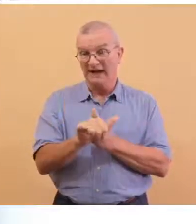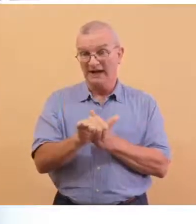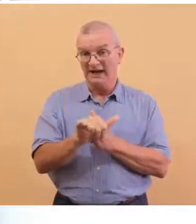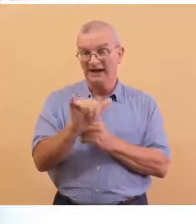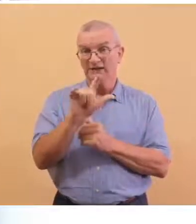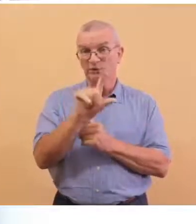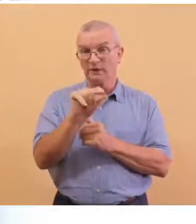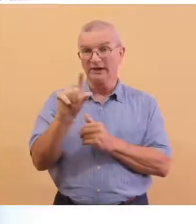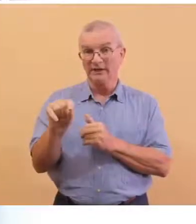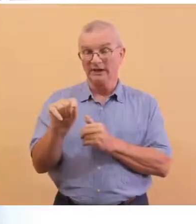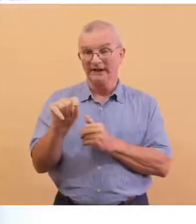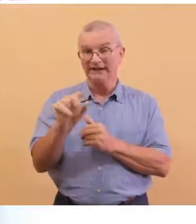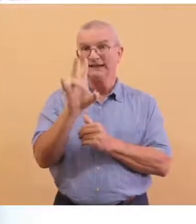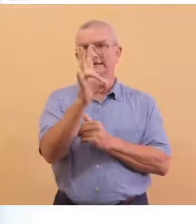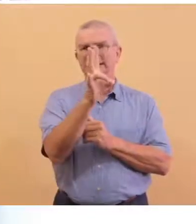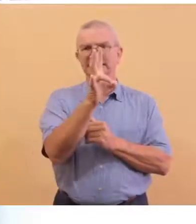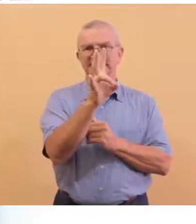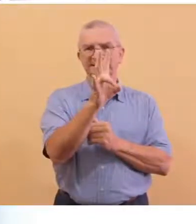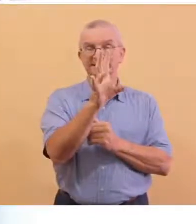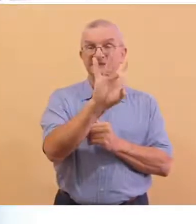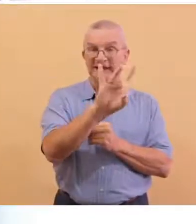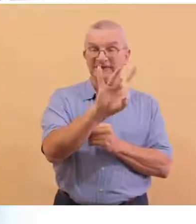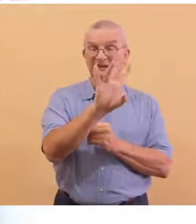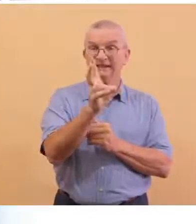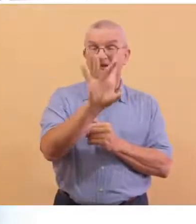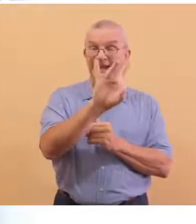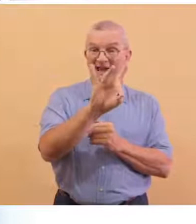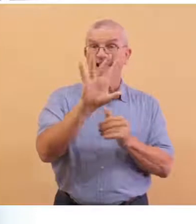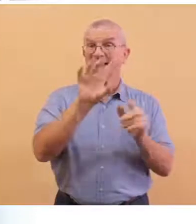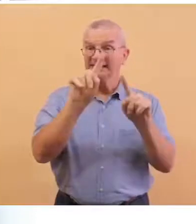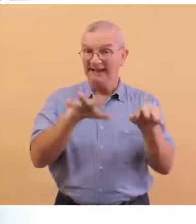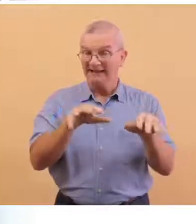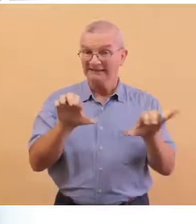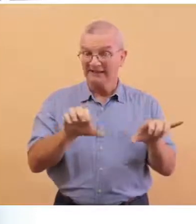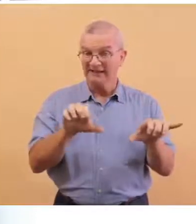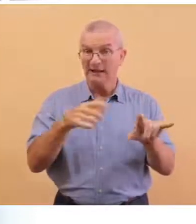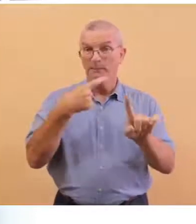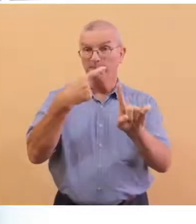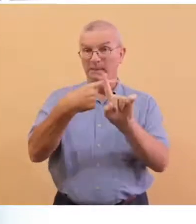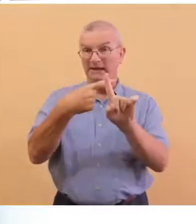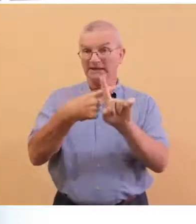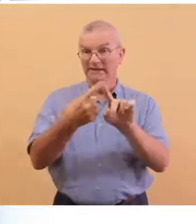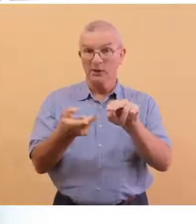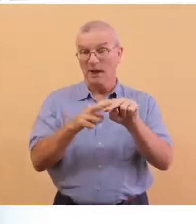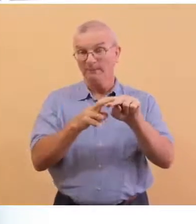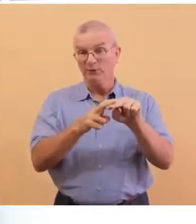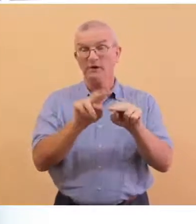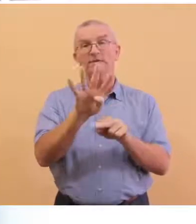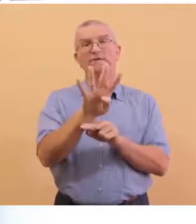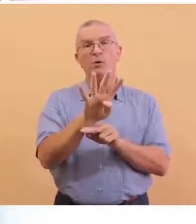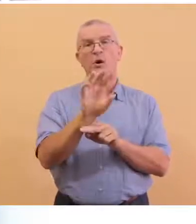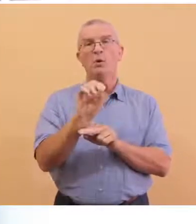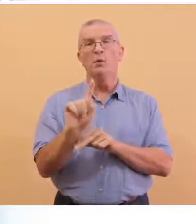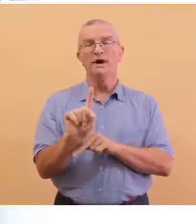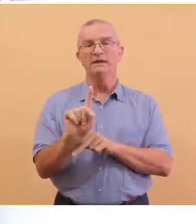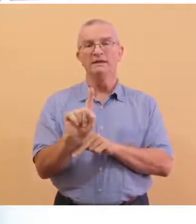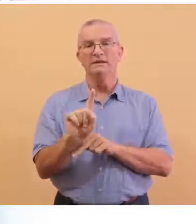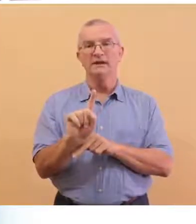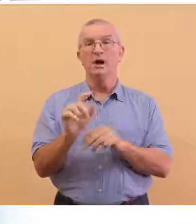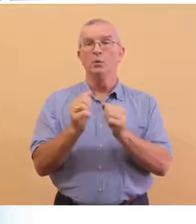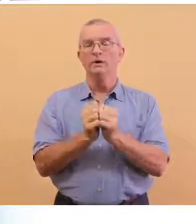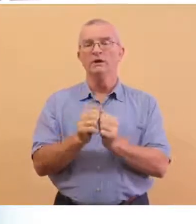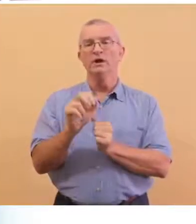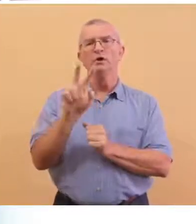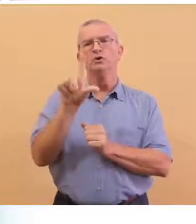of the 78 tests done, the number of positive cases is now 401, with